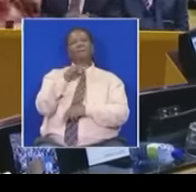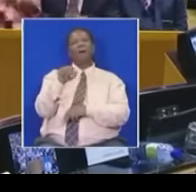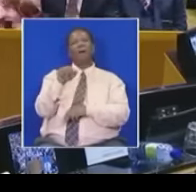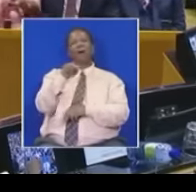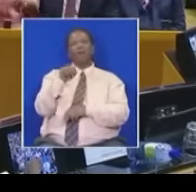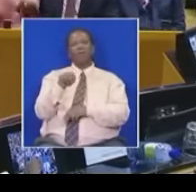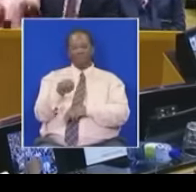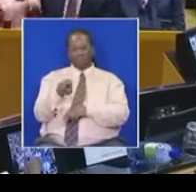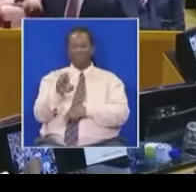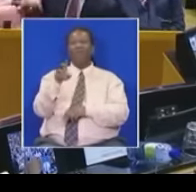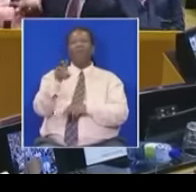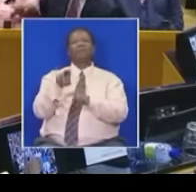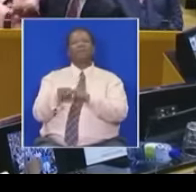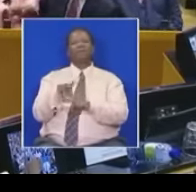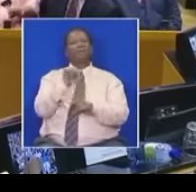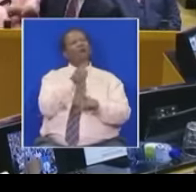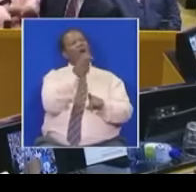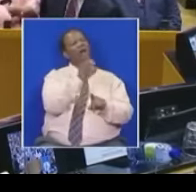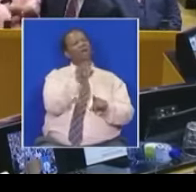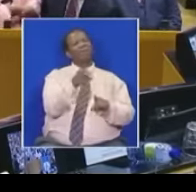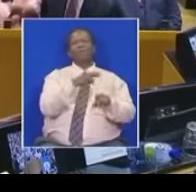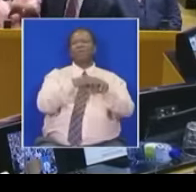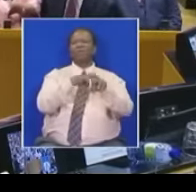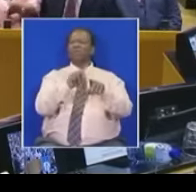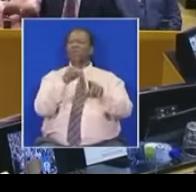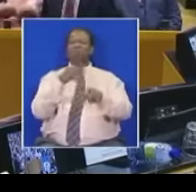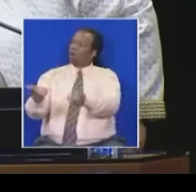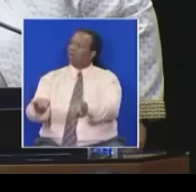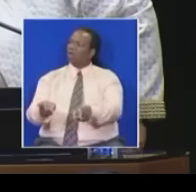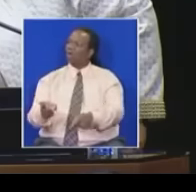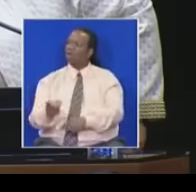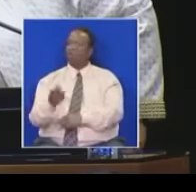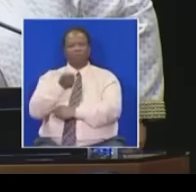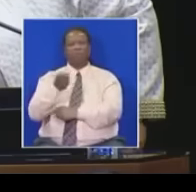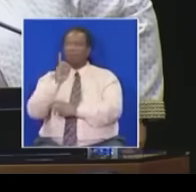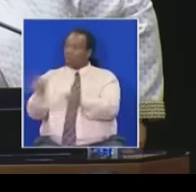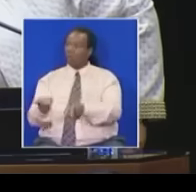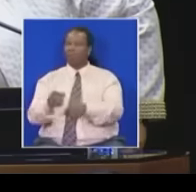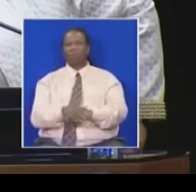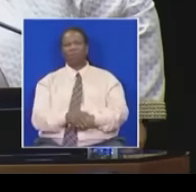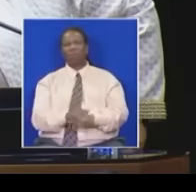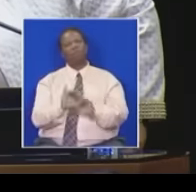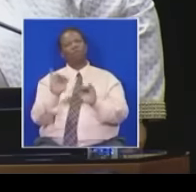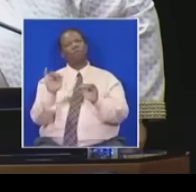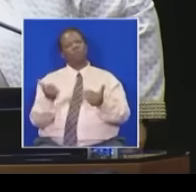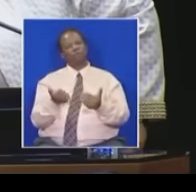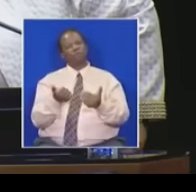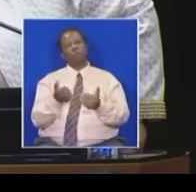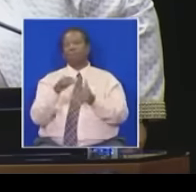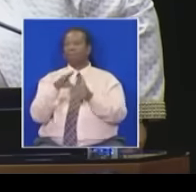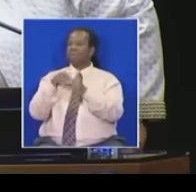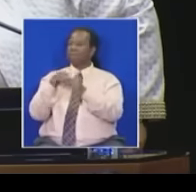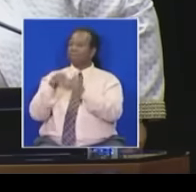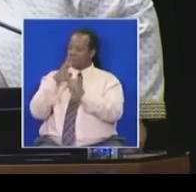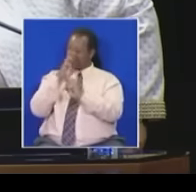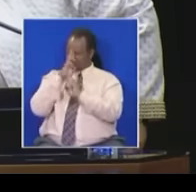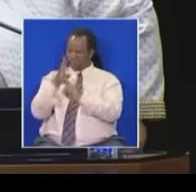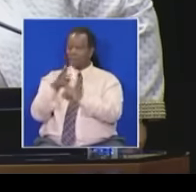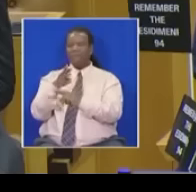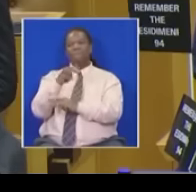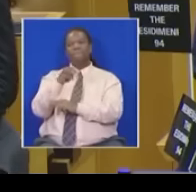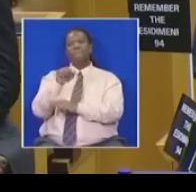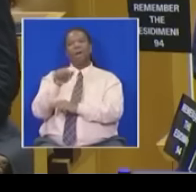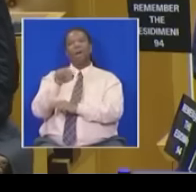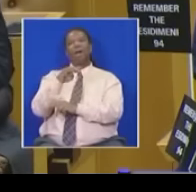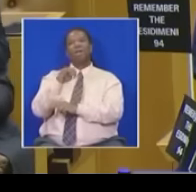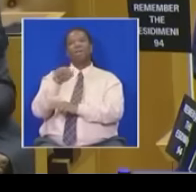your seat. Honourable Maimane. Racist. Order. Honourable Maimane. Yes, ma'am. I can, if I